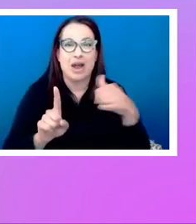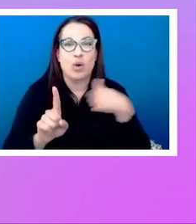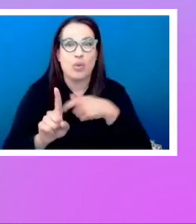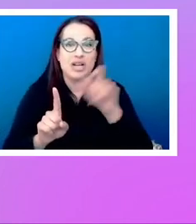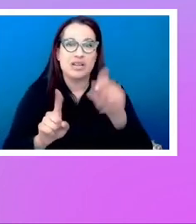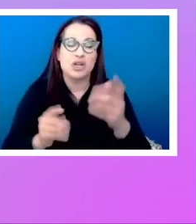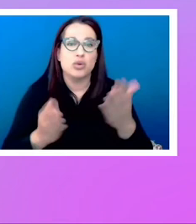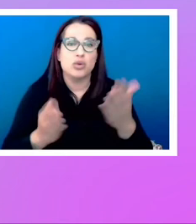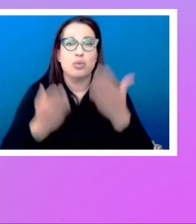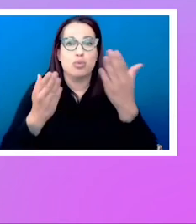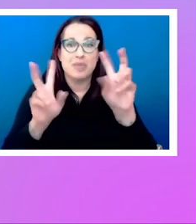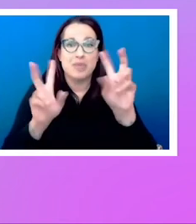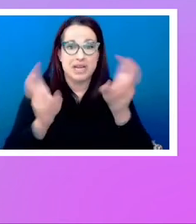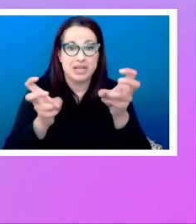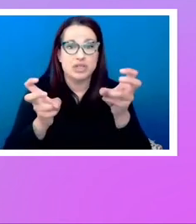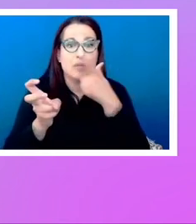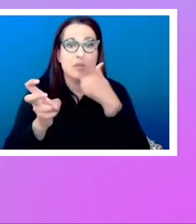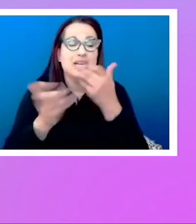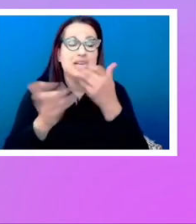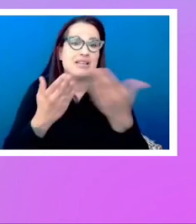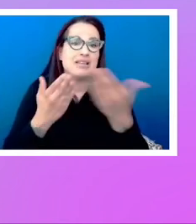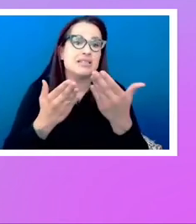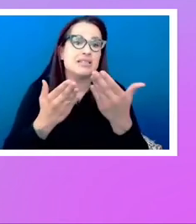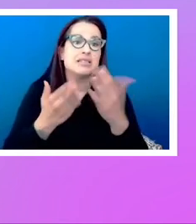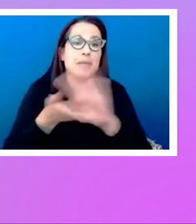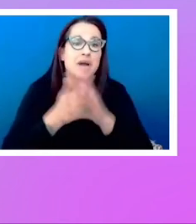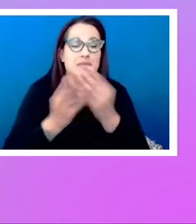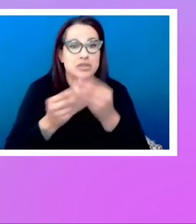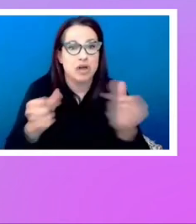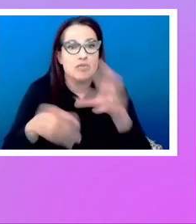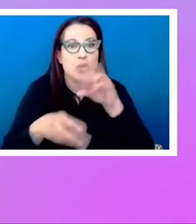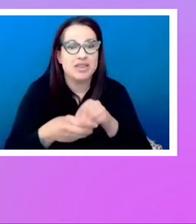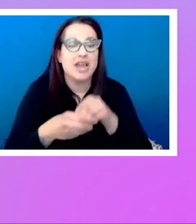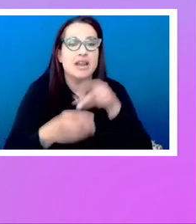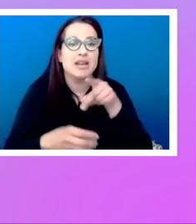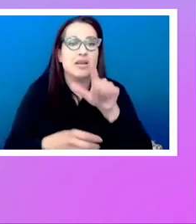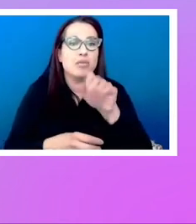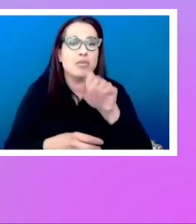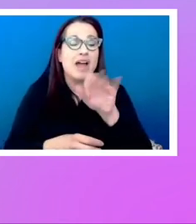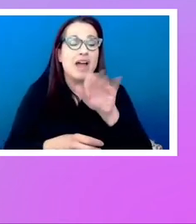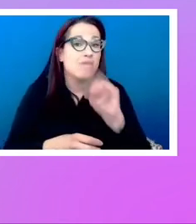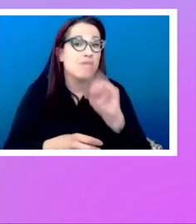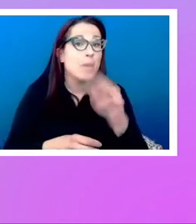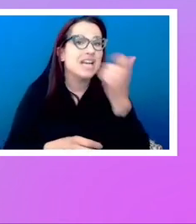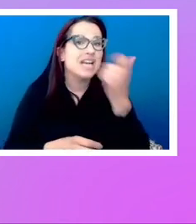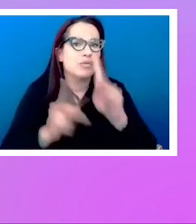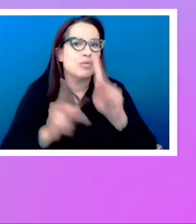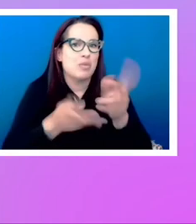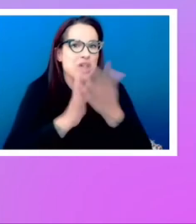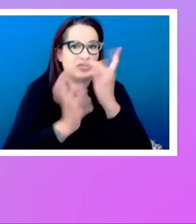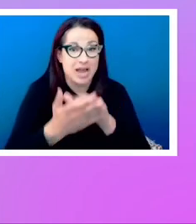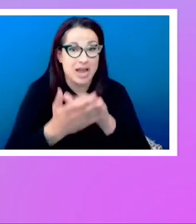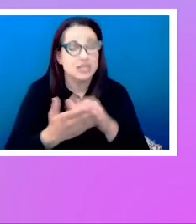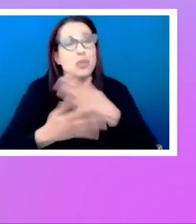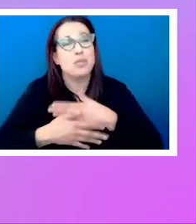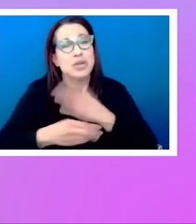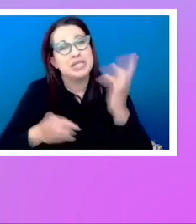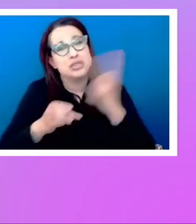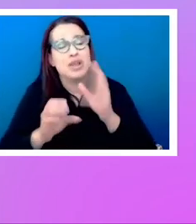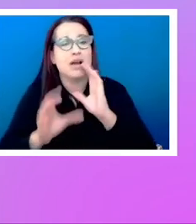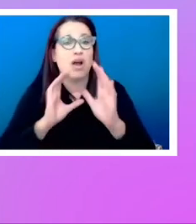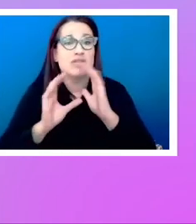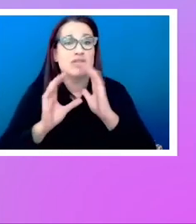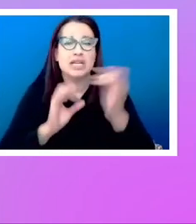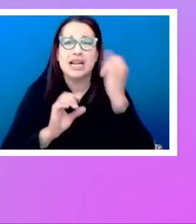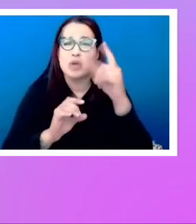as an issue. Things get solved in the web platform because people ask for it. So, you know, do come and join the conversation. And if